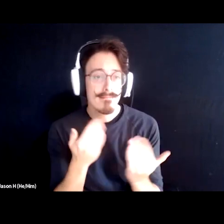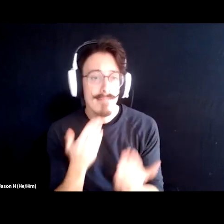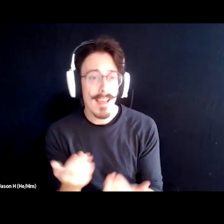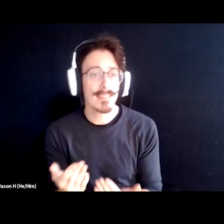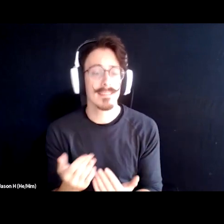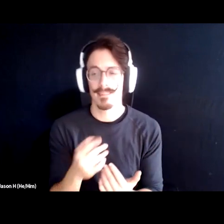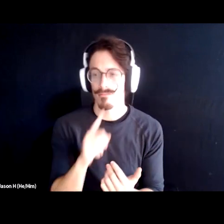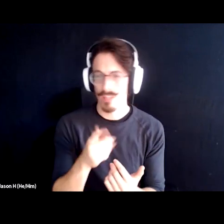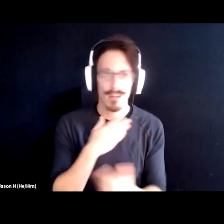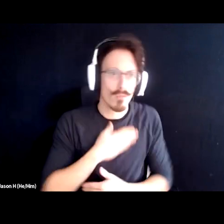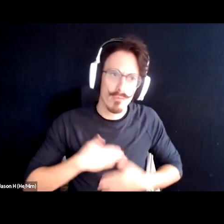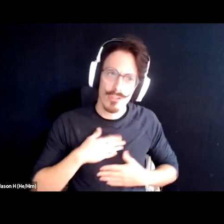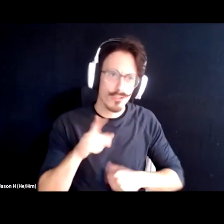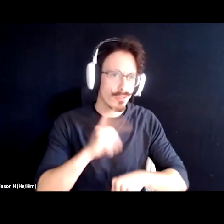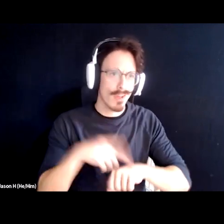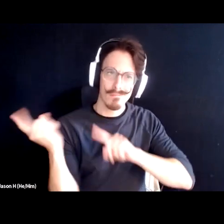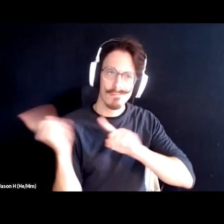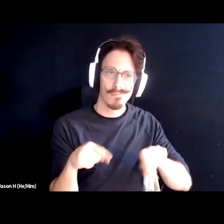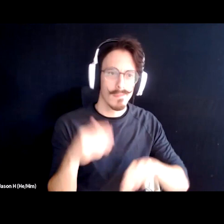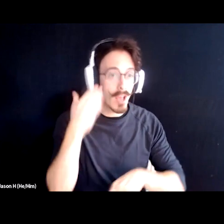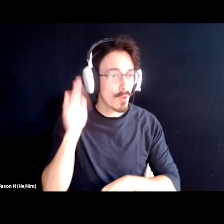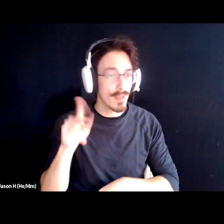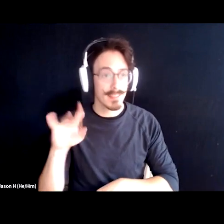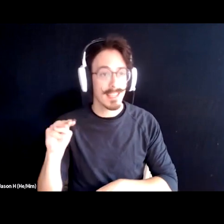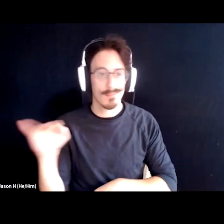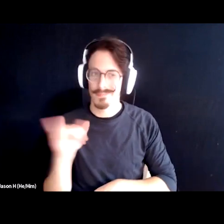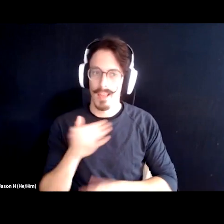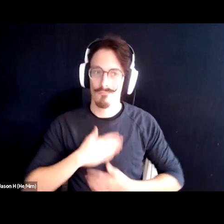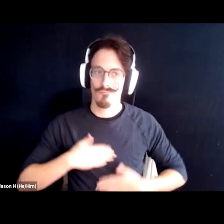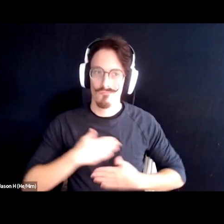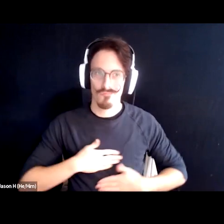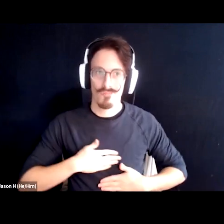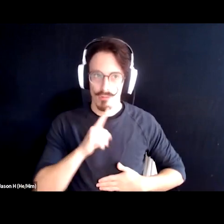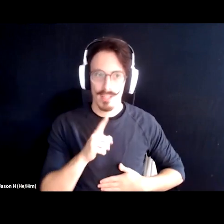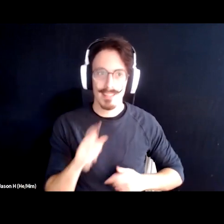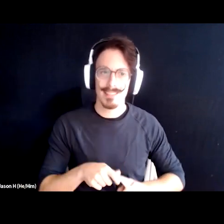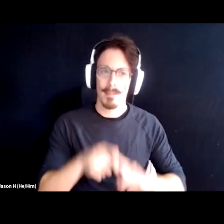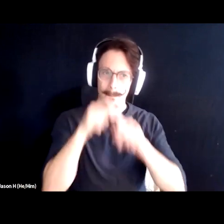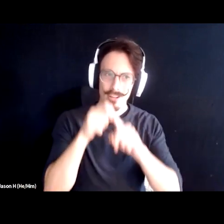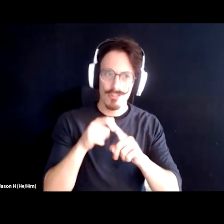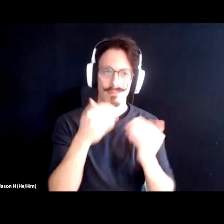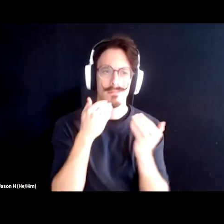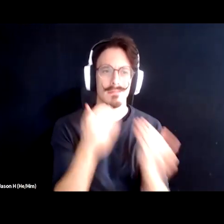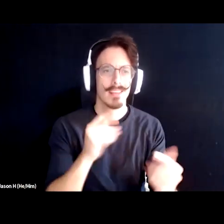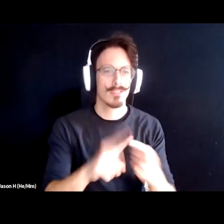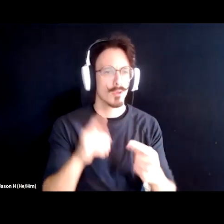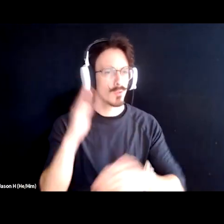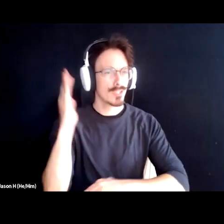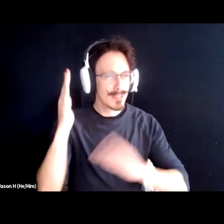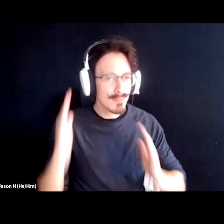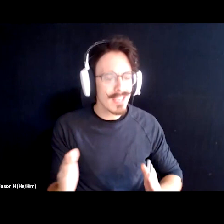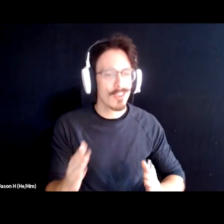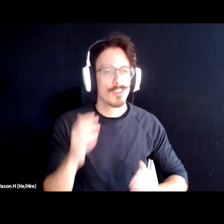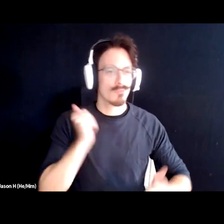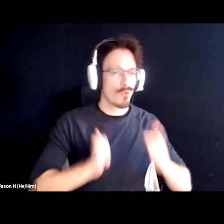appreciate everyone's time and I know Kim does too but I should give special thanks to all of our speakers and performers